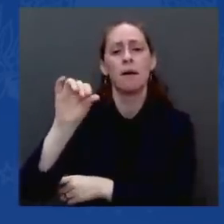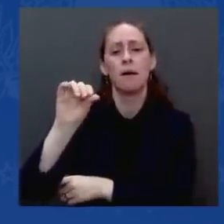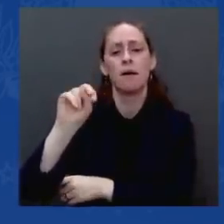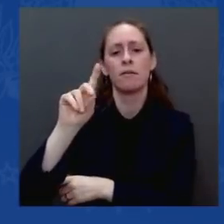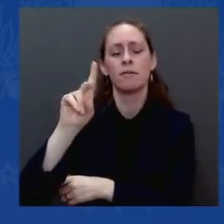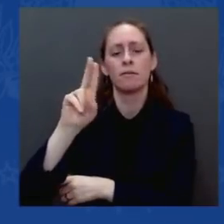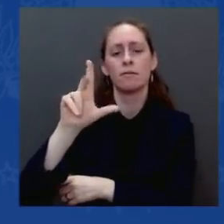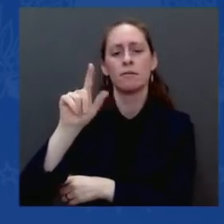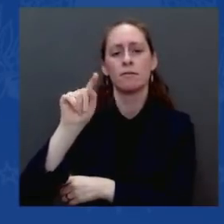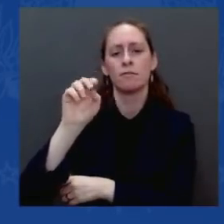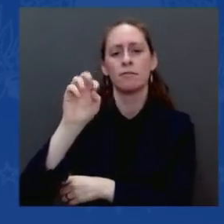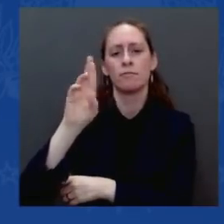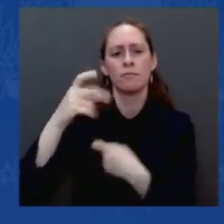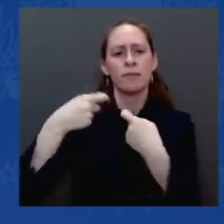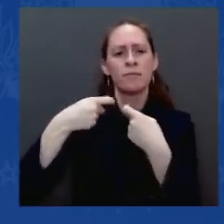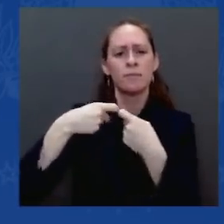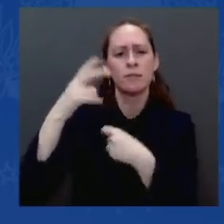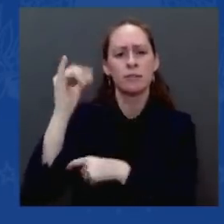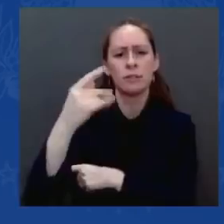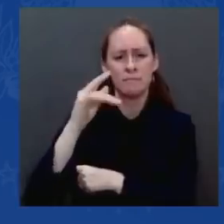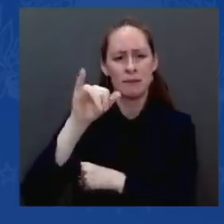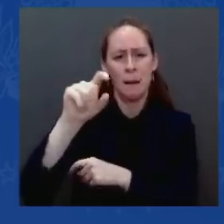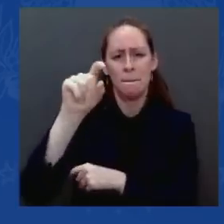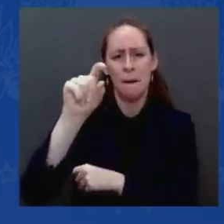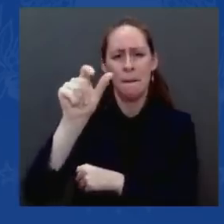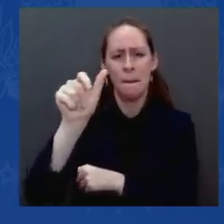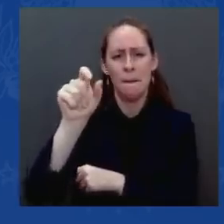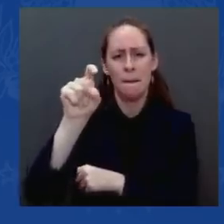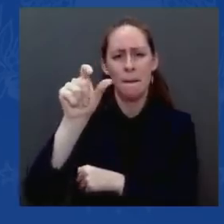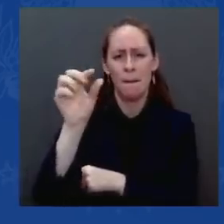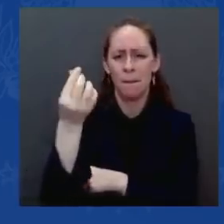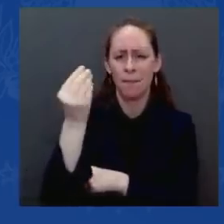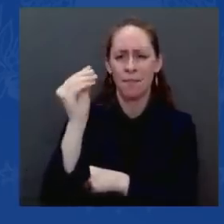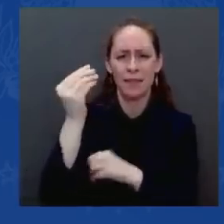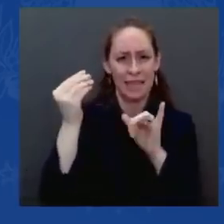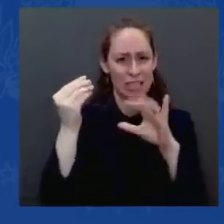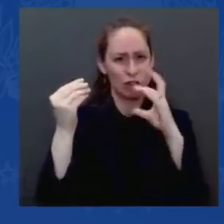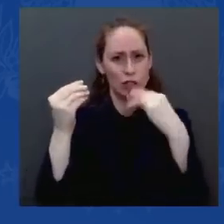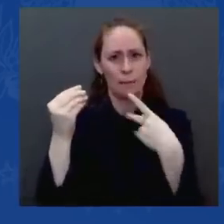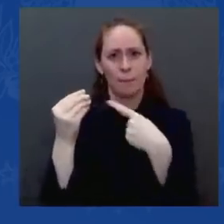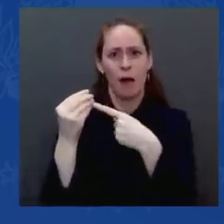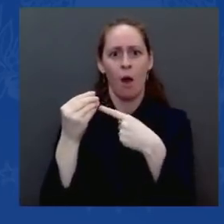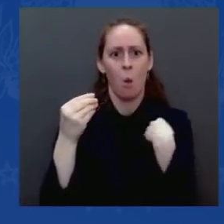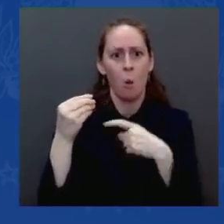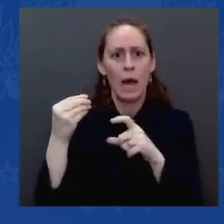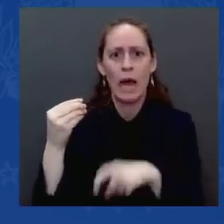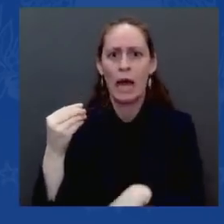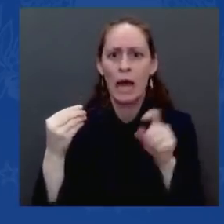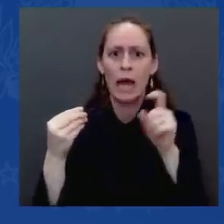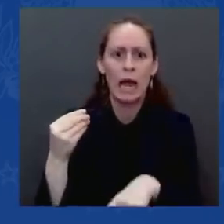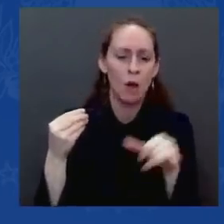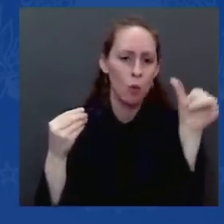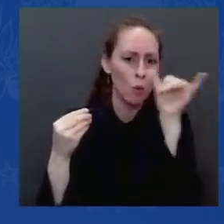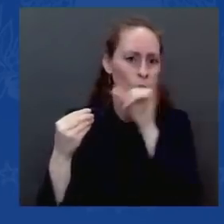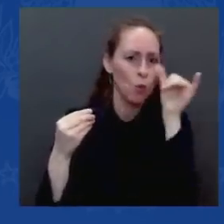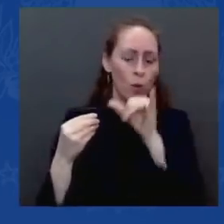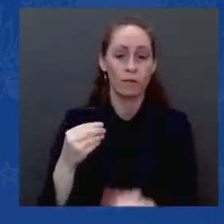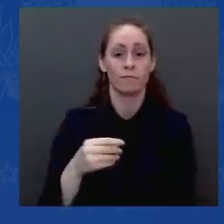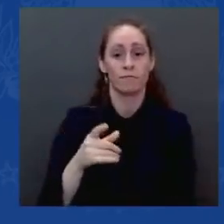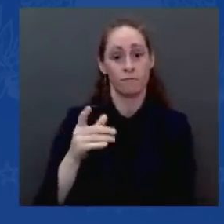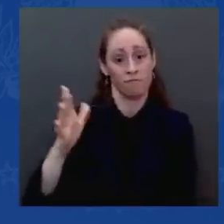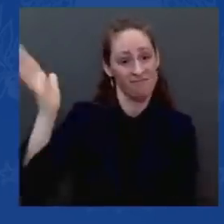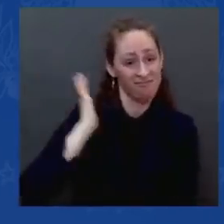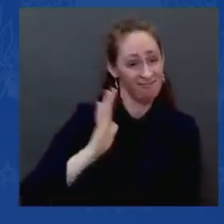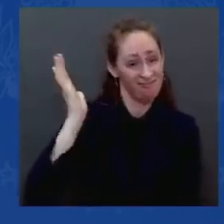originated here in the United States of America. We used to own not only the patent, but the technology and the production.